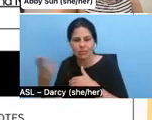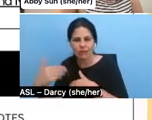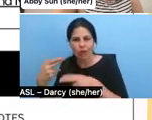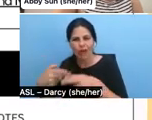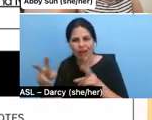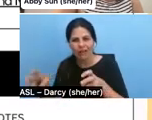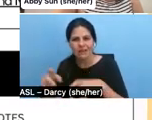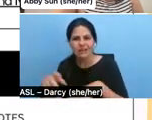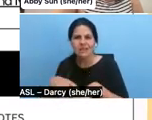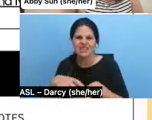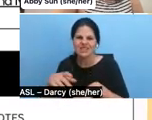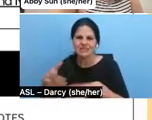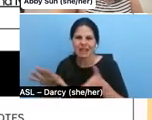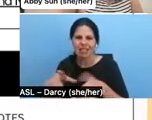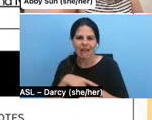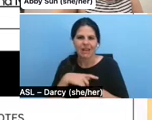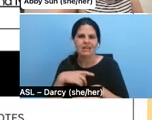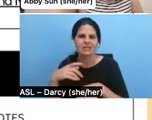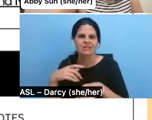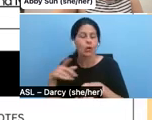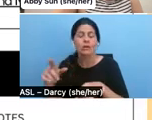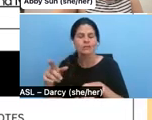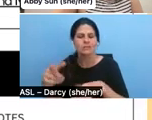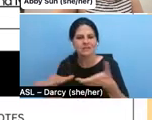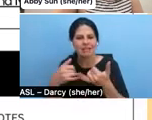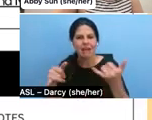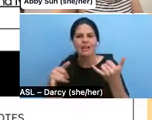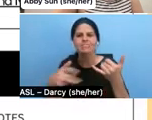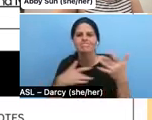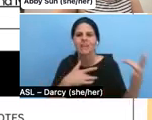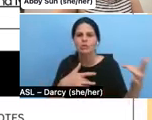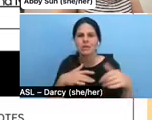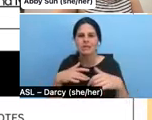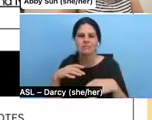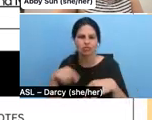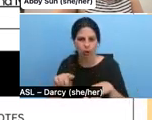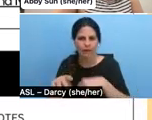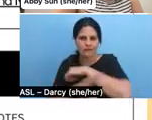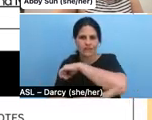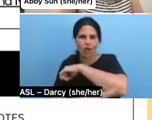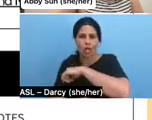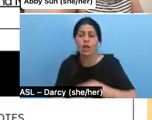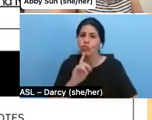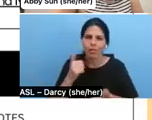Usually the deadline is in the fall. And that's a way to help you organize when to spend your time on pursuing certain